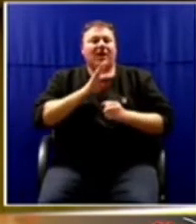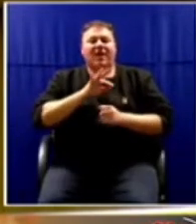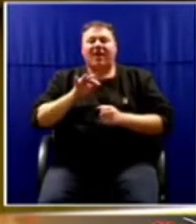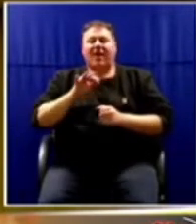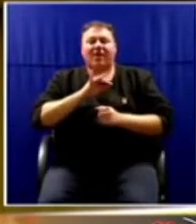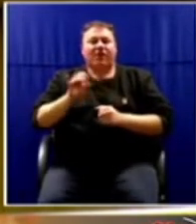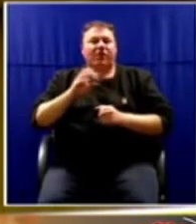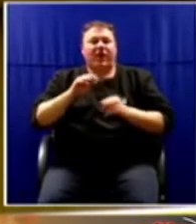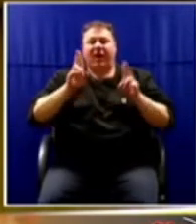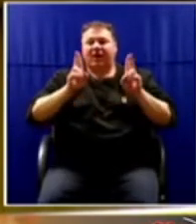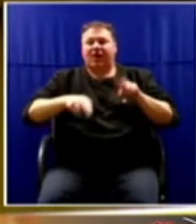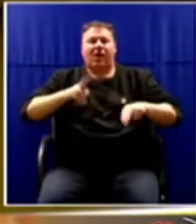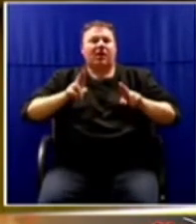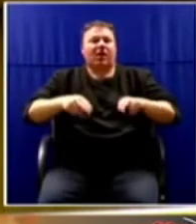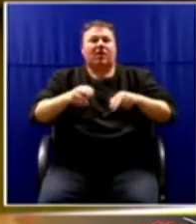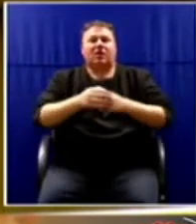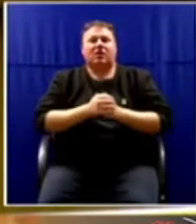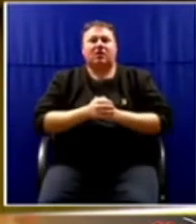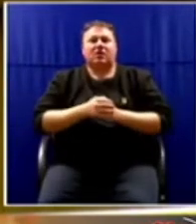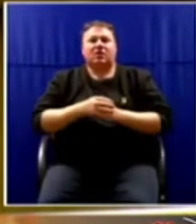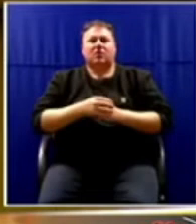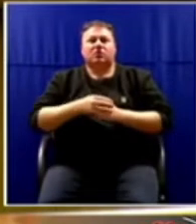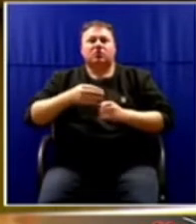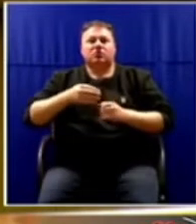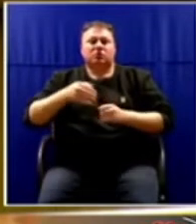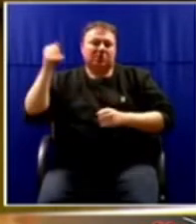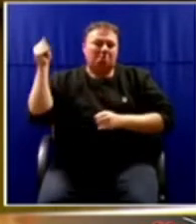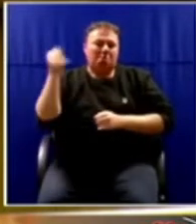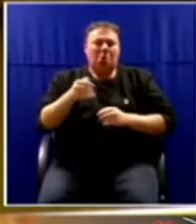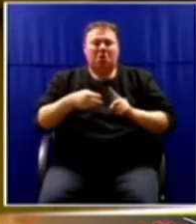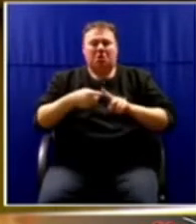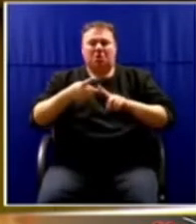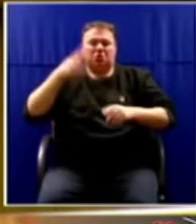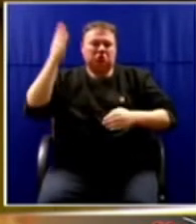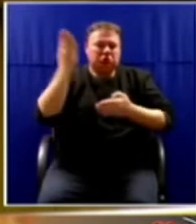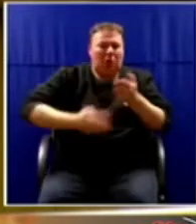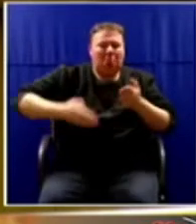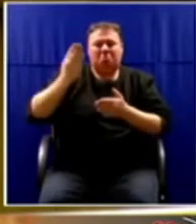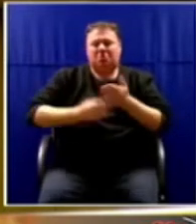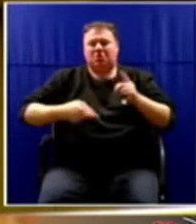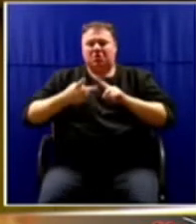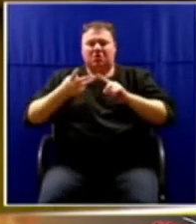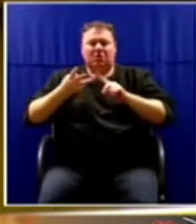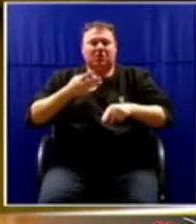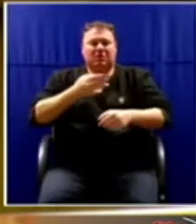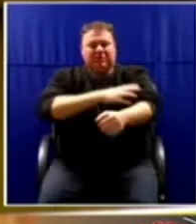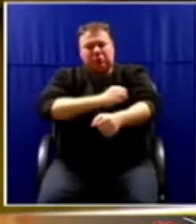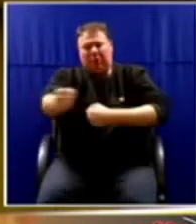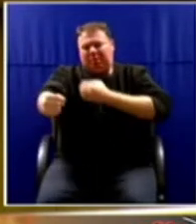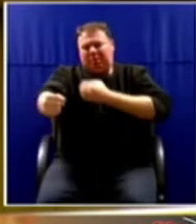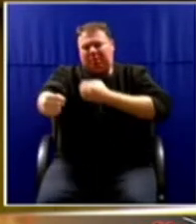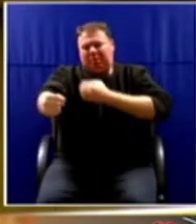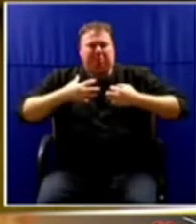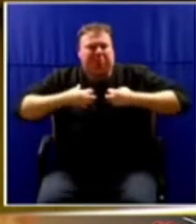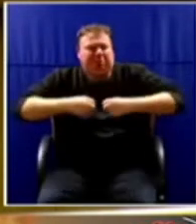They are being chopped, slaughtered, maimed and ripped apart.